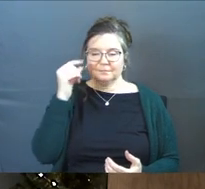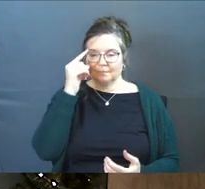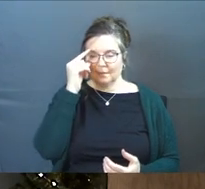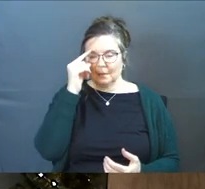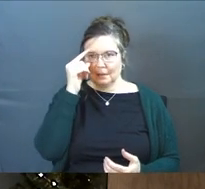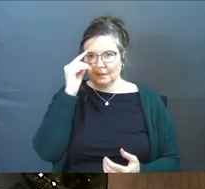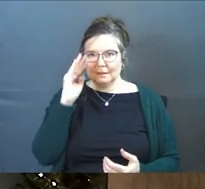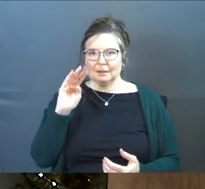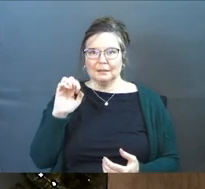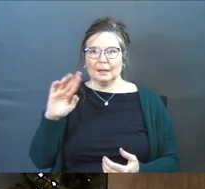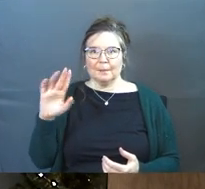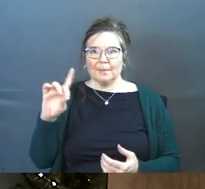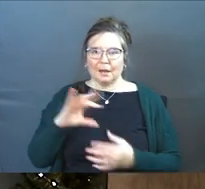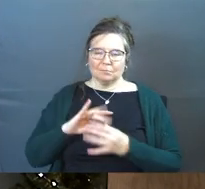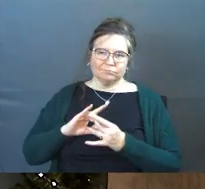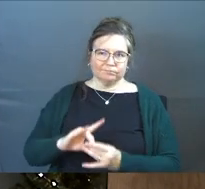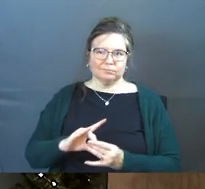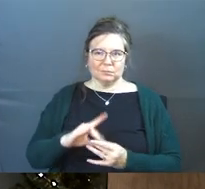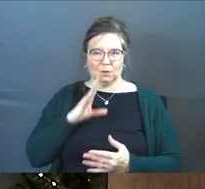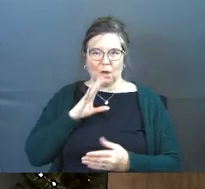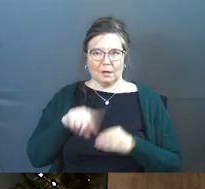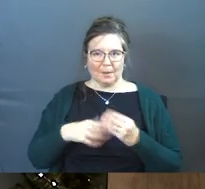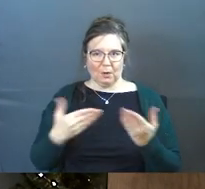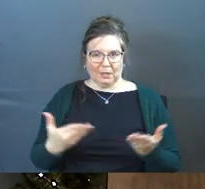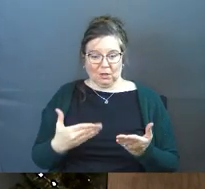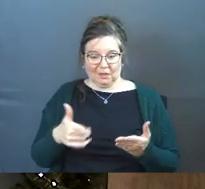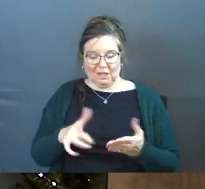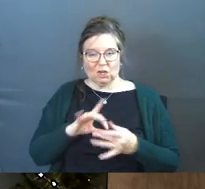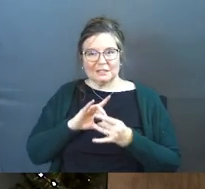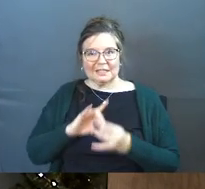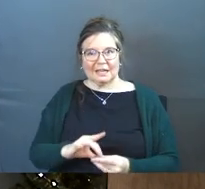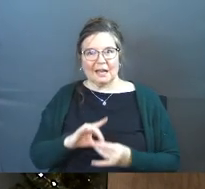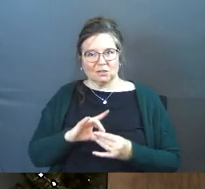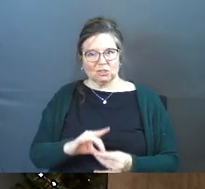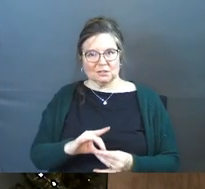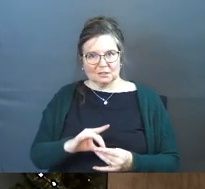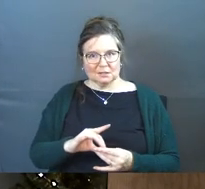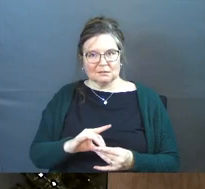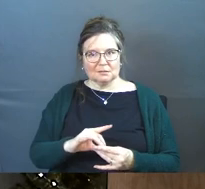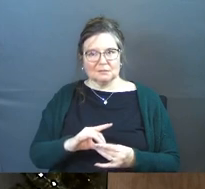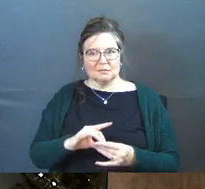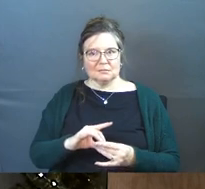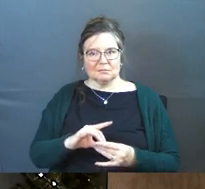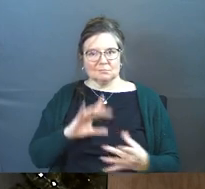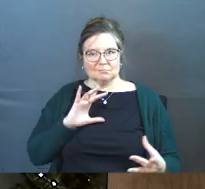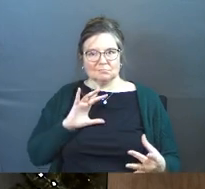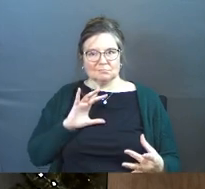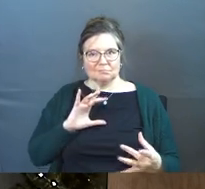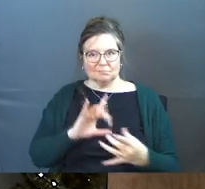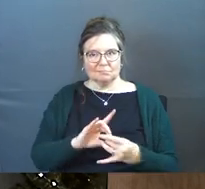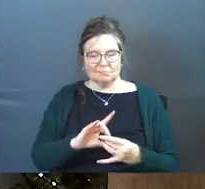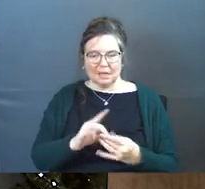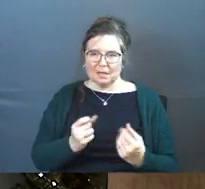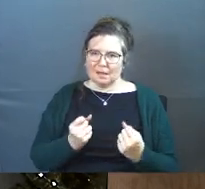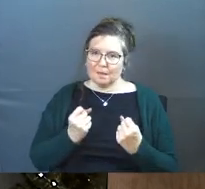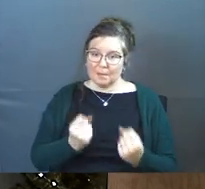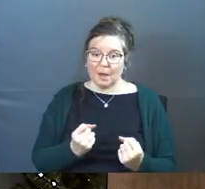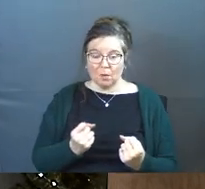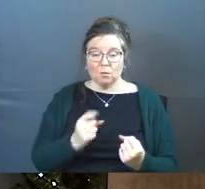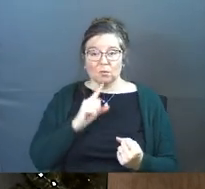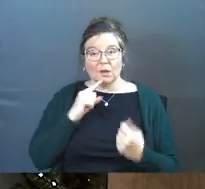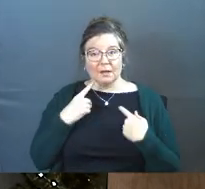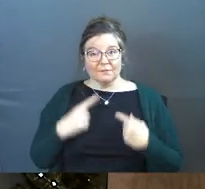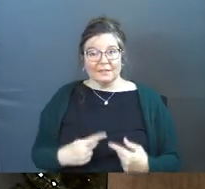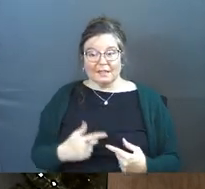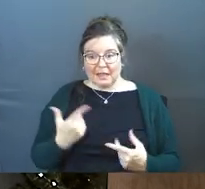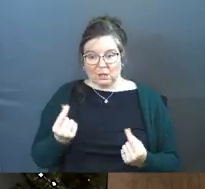That bond is spoken of here. There's a connection. There's a link that is powerful. And it is